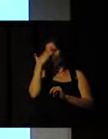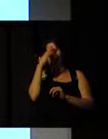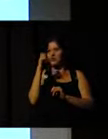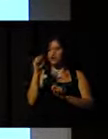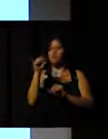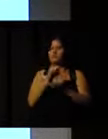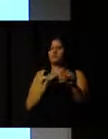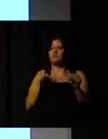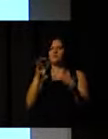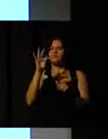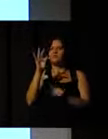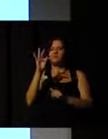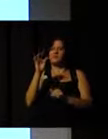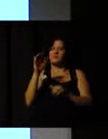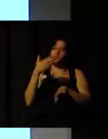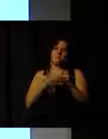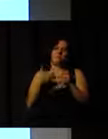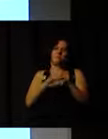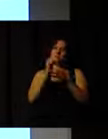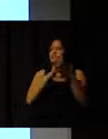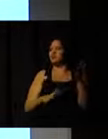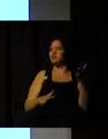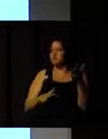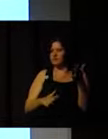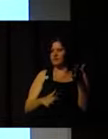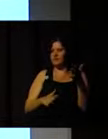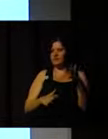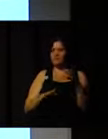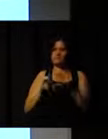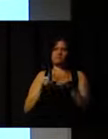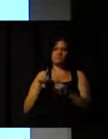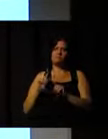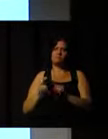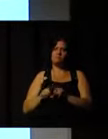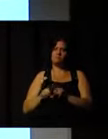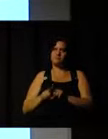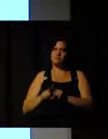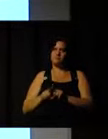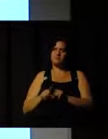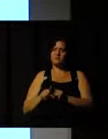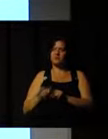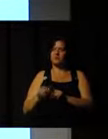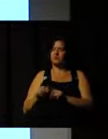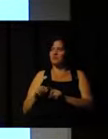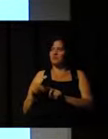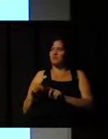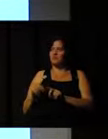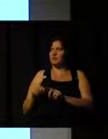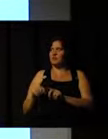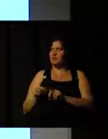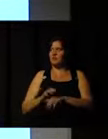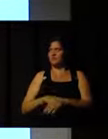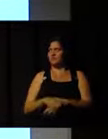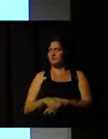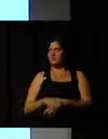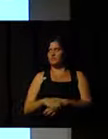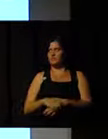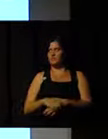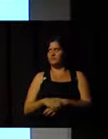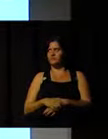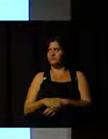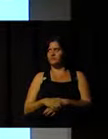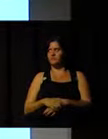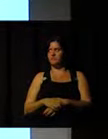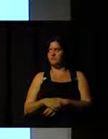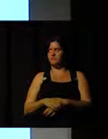It's like a sort of task. And it's not possible to achieve, it's not possible